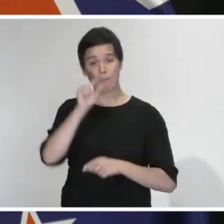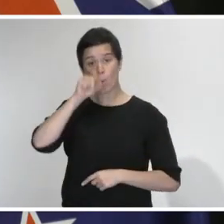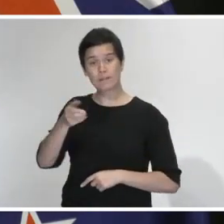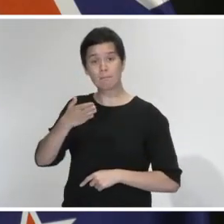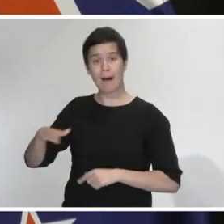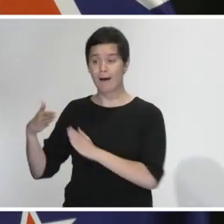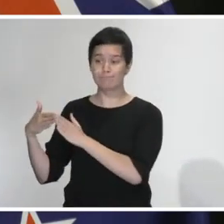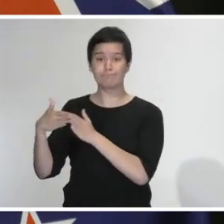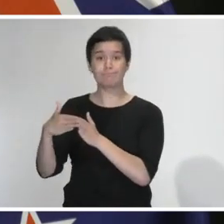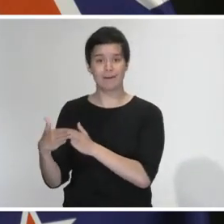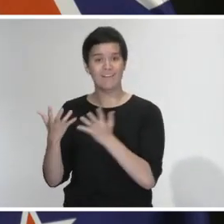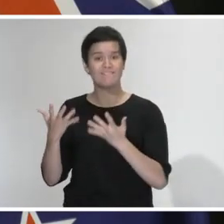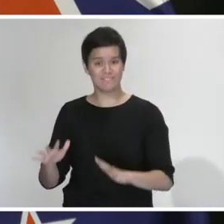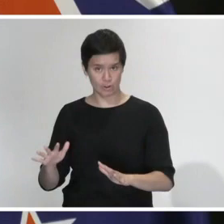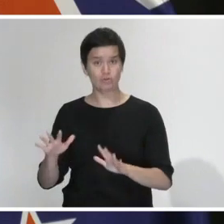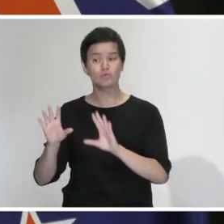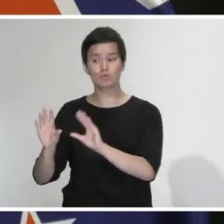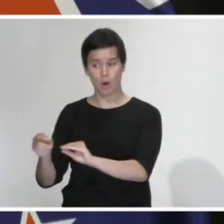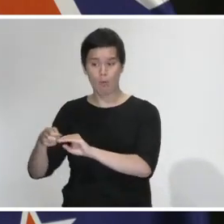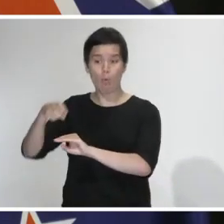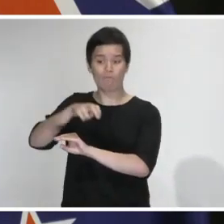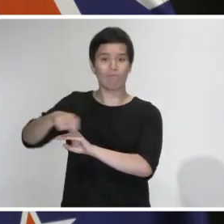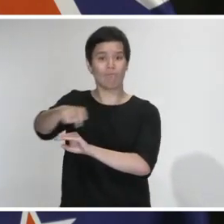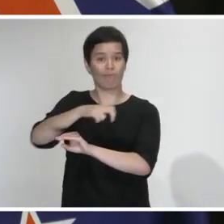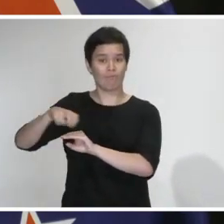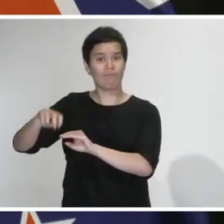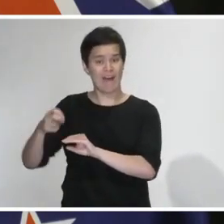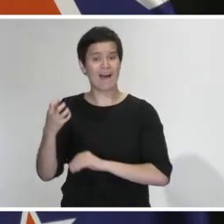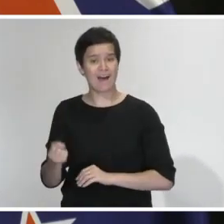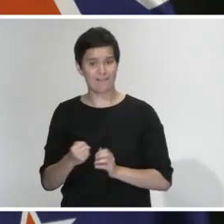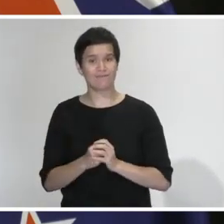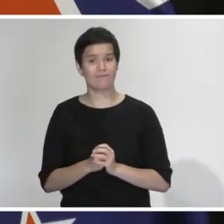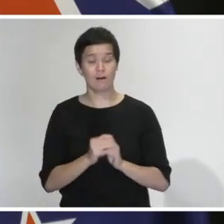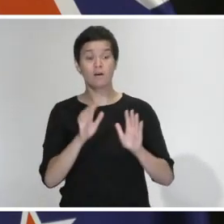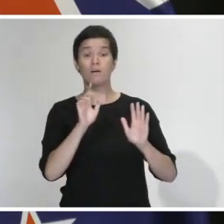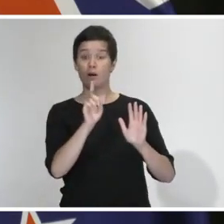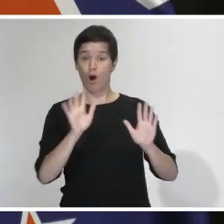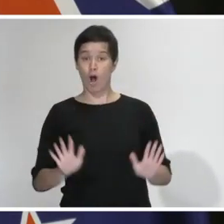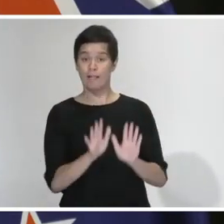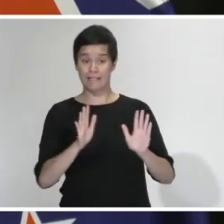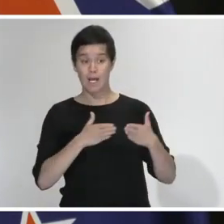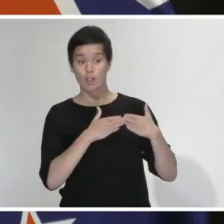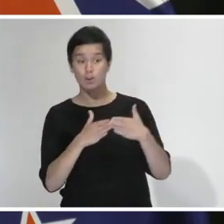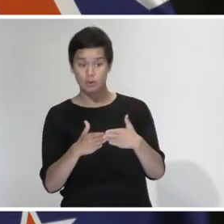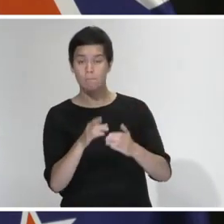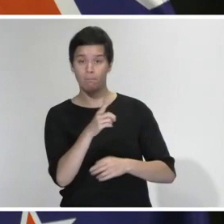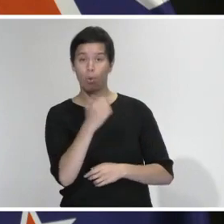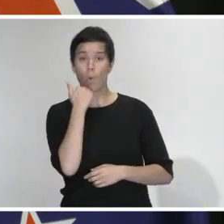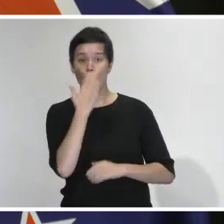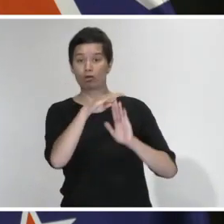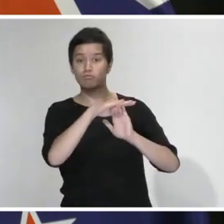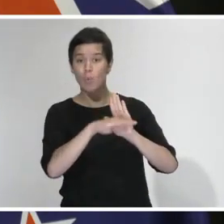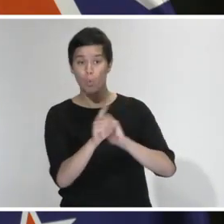obligations on a cruise ship such as this is to ensure that anyone who is unwell essentially does not